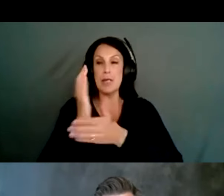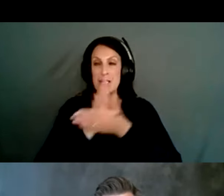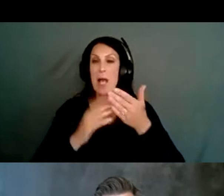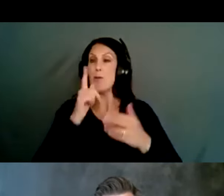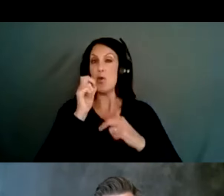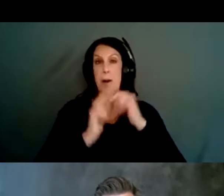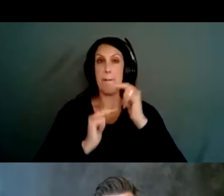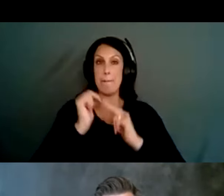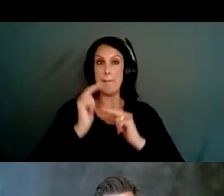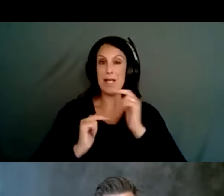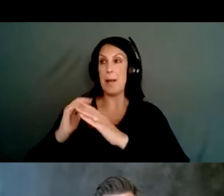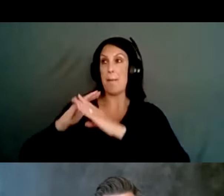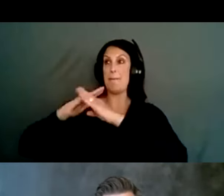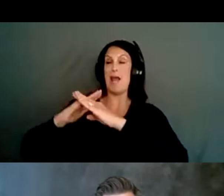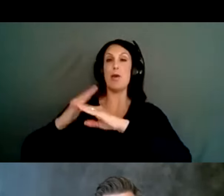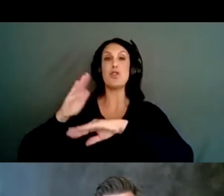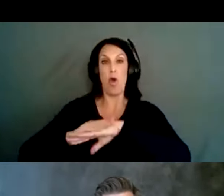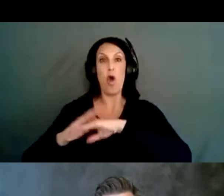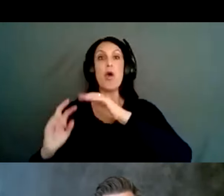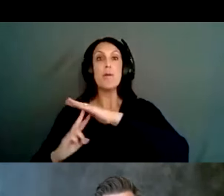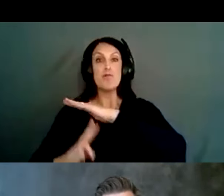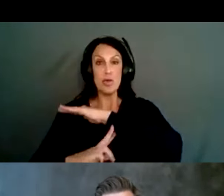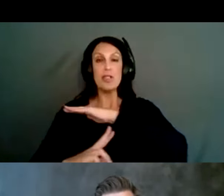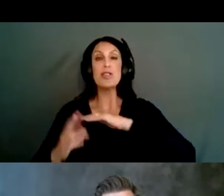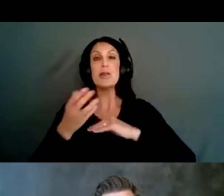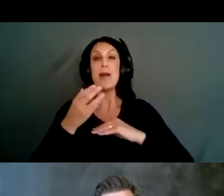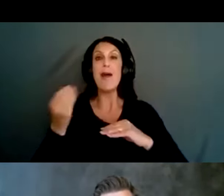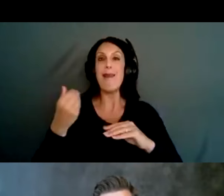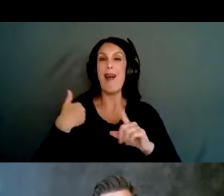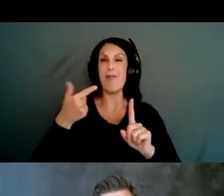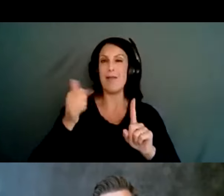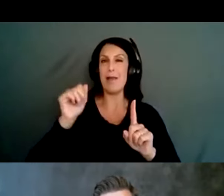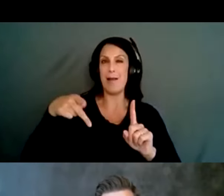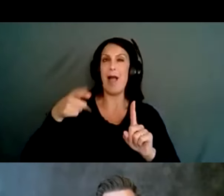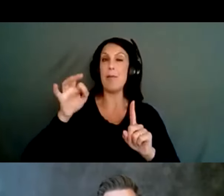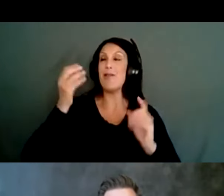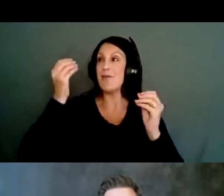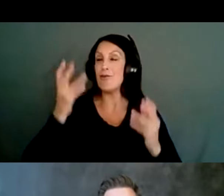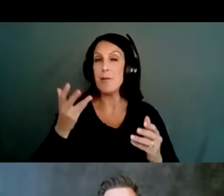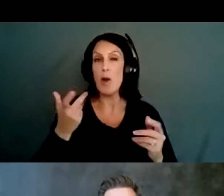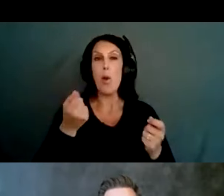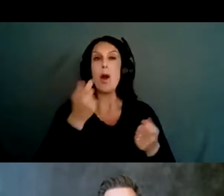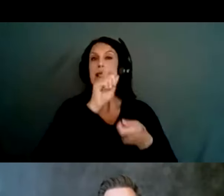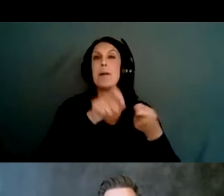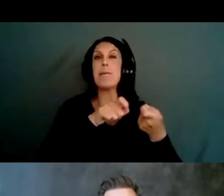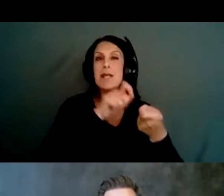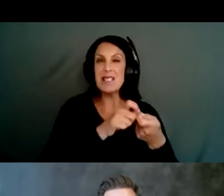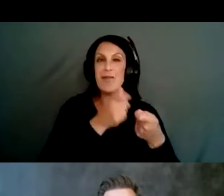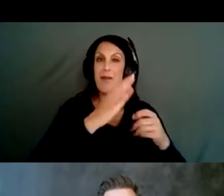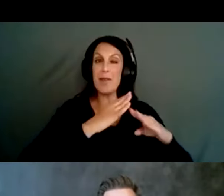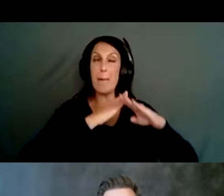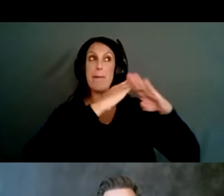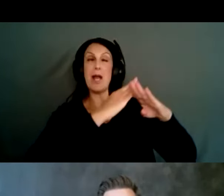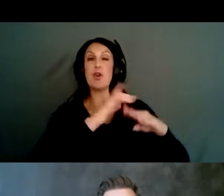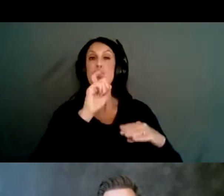barriers on bridges. One of the lacks gaps in information is what exactly the specifics of those barriers should look